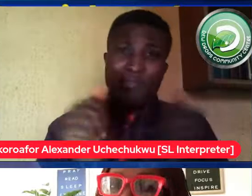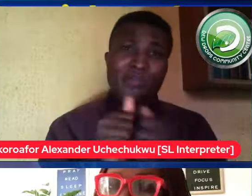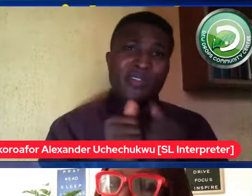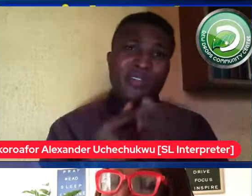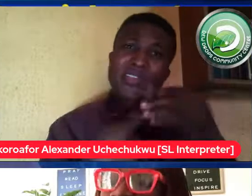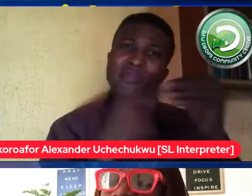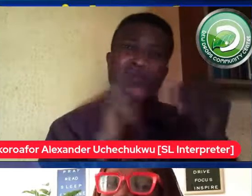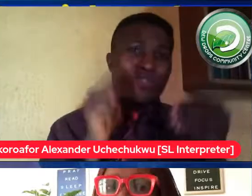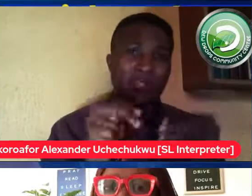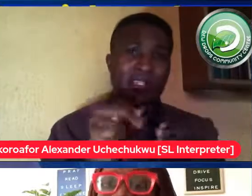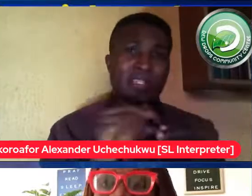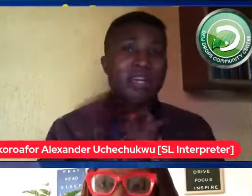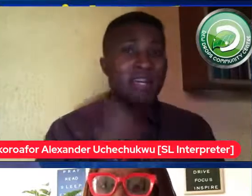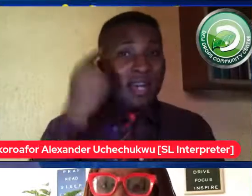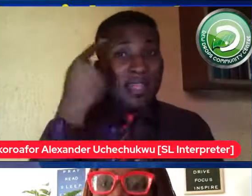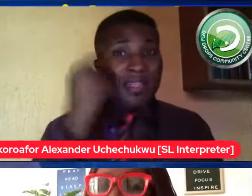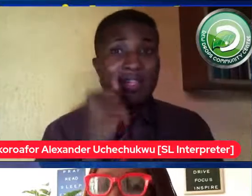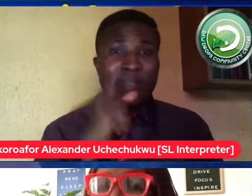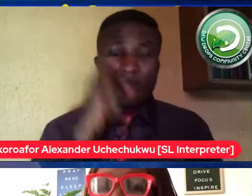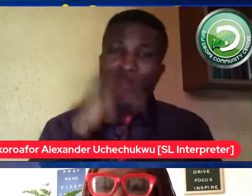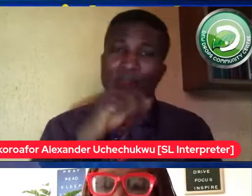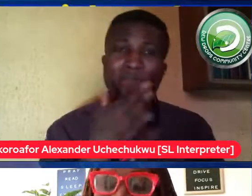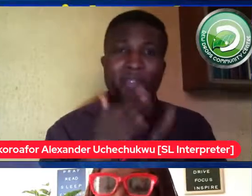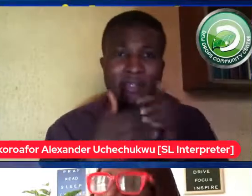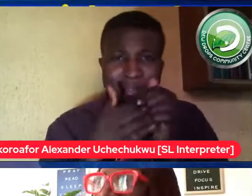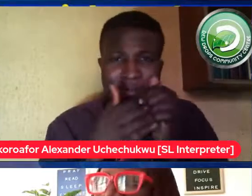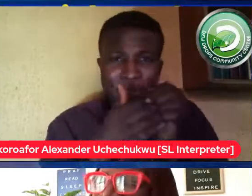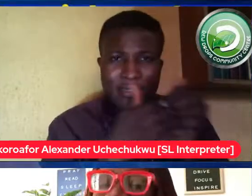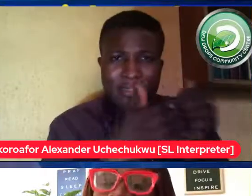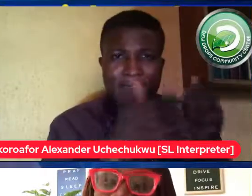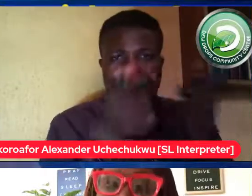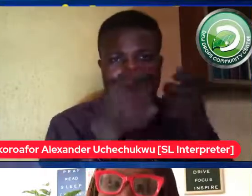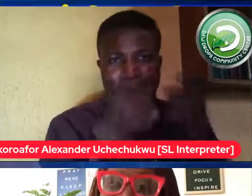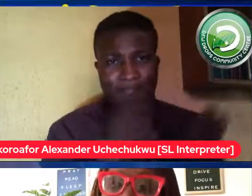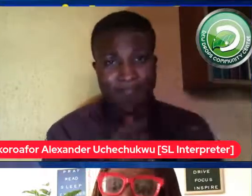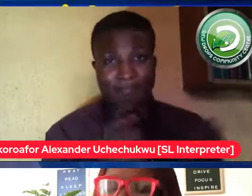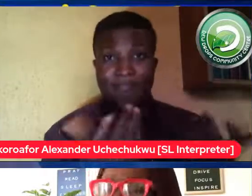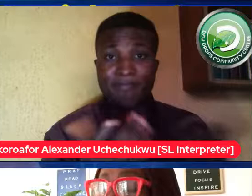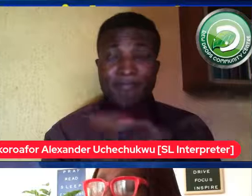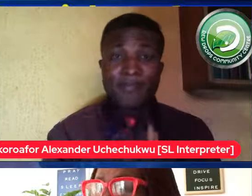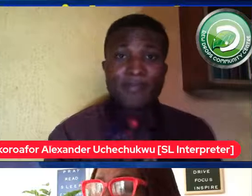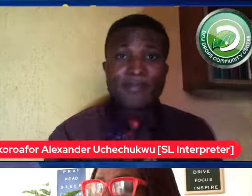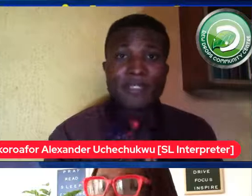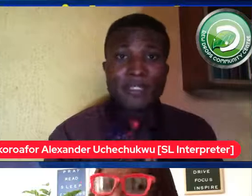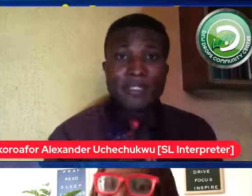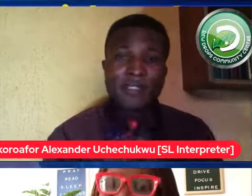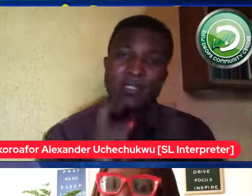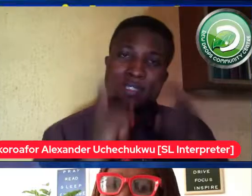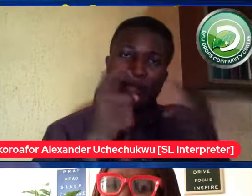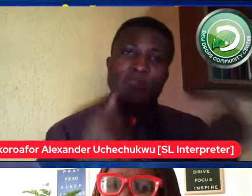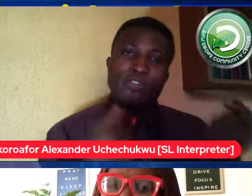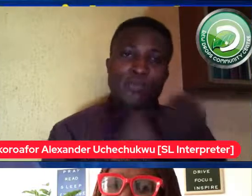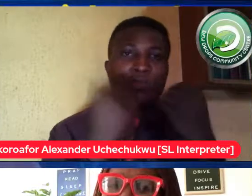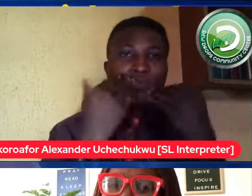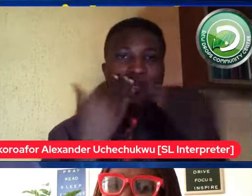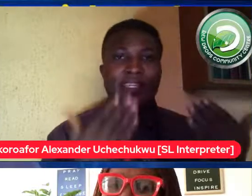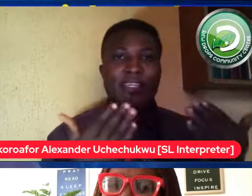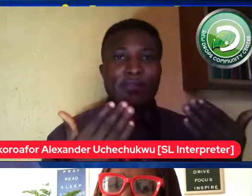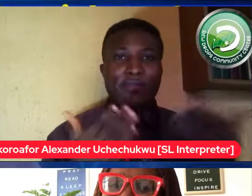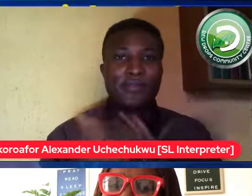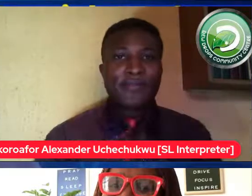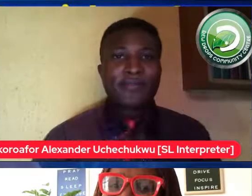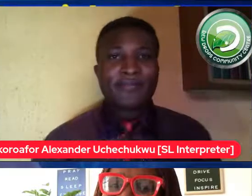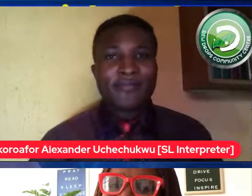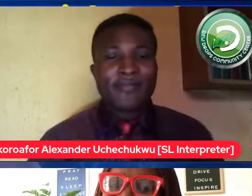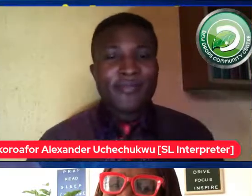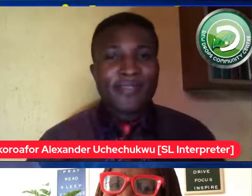as it is happening with all the supports and all these other supports that they will need thank you thank you so much